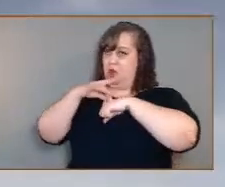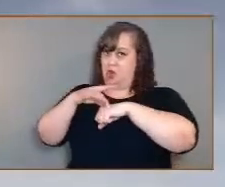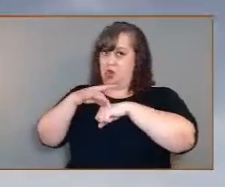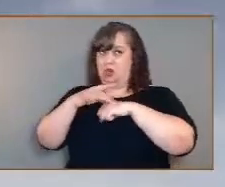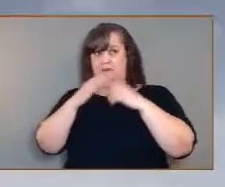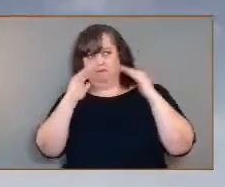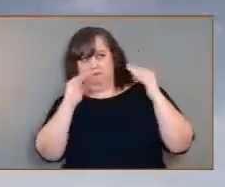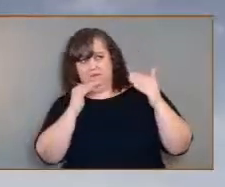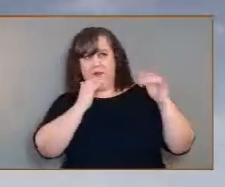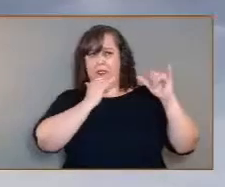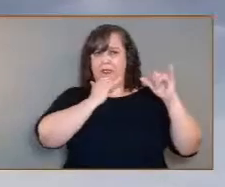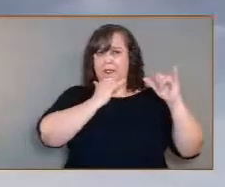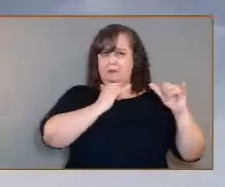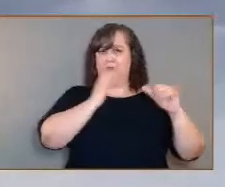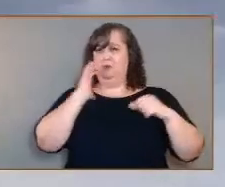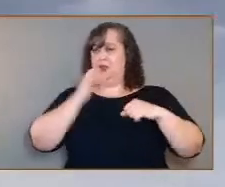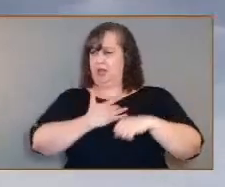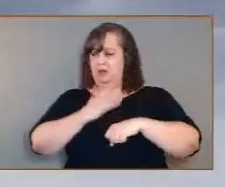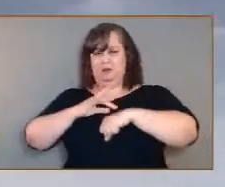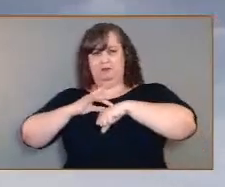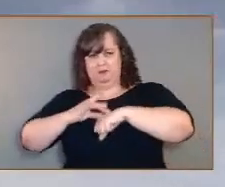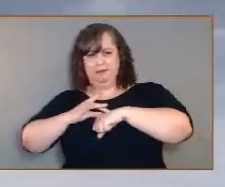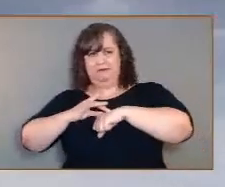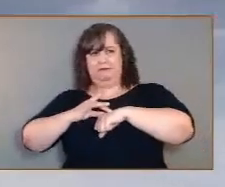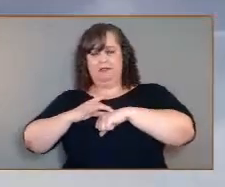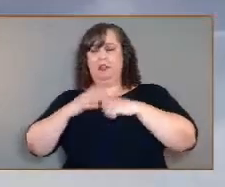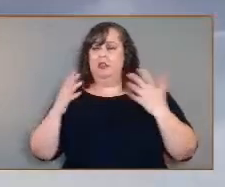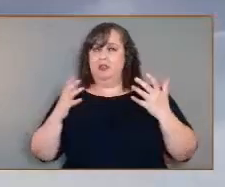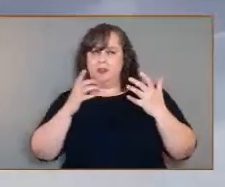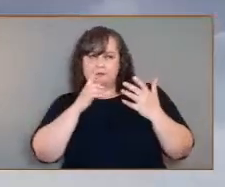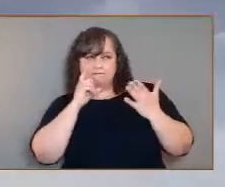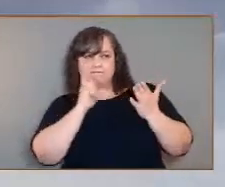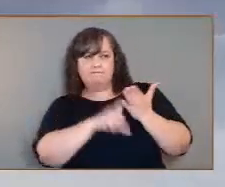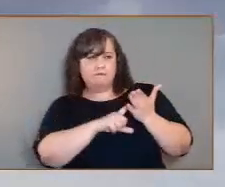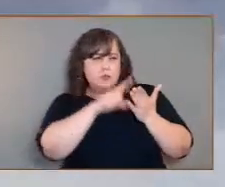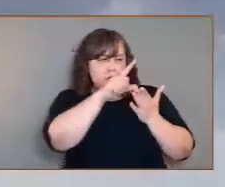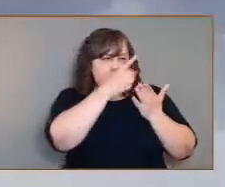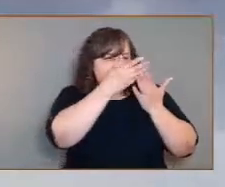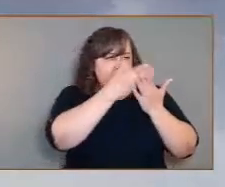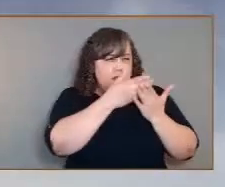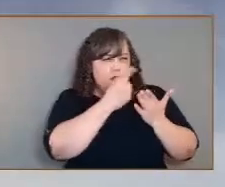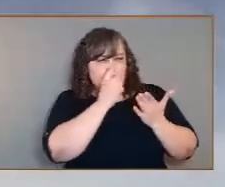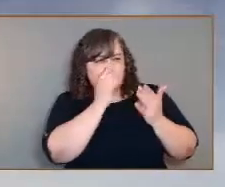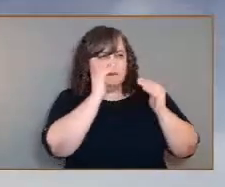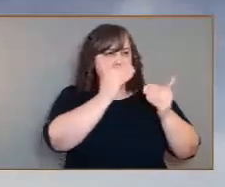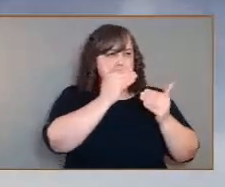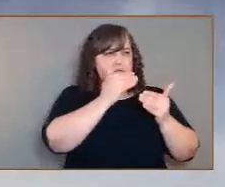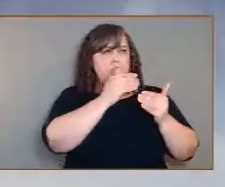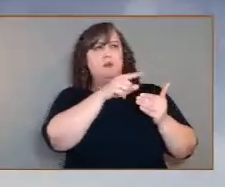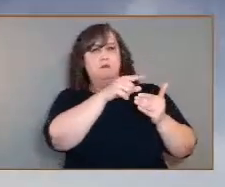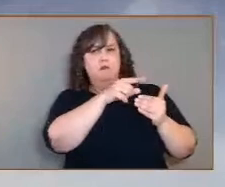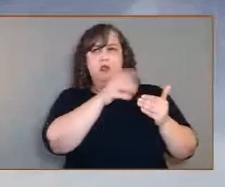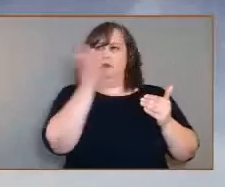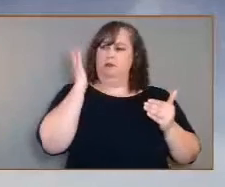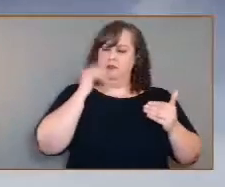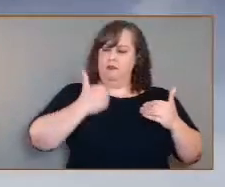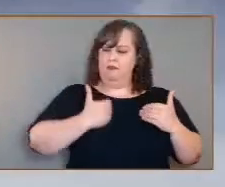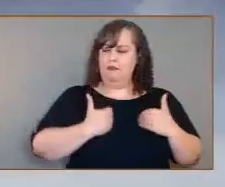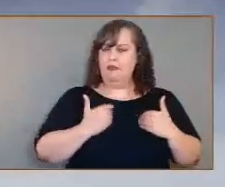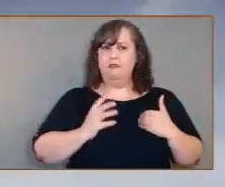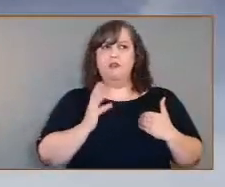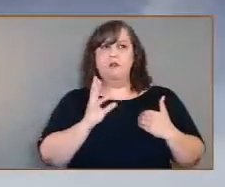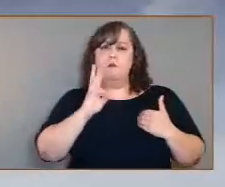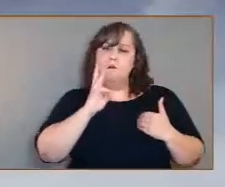own. We discover evidence that this world may have once had liquid water oceans and volcanoes, a setting that could have been favorable